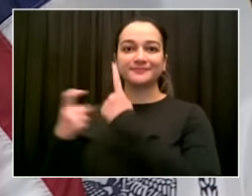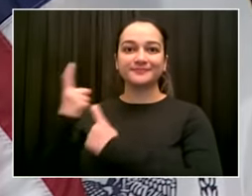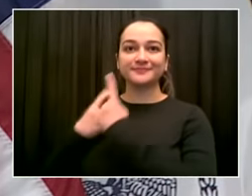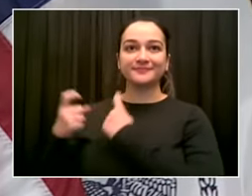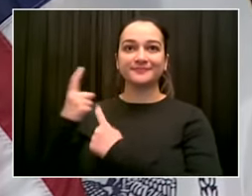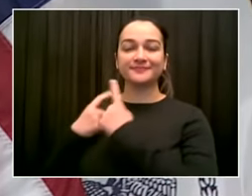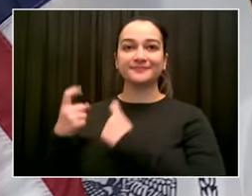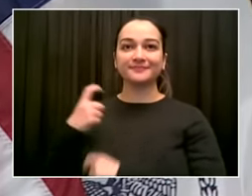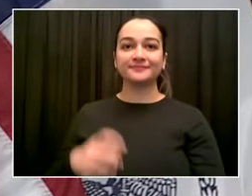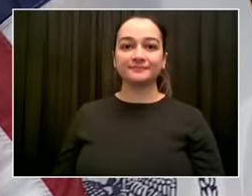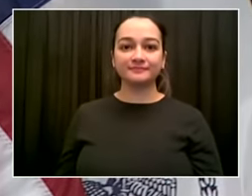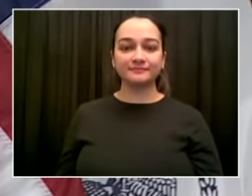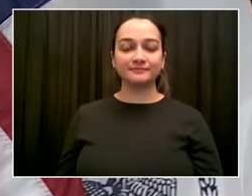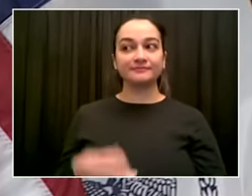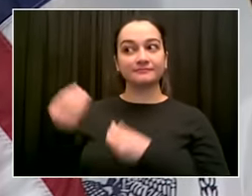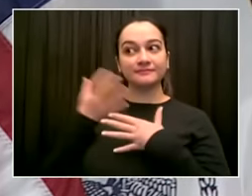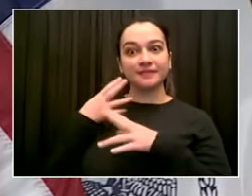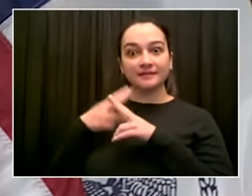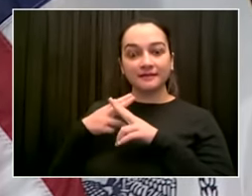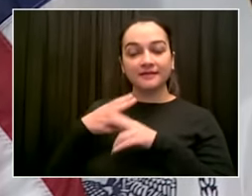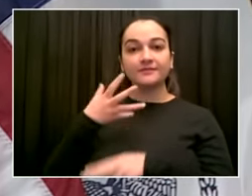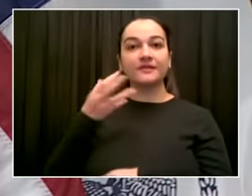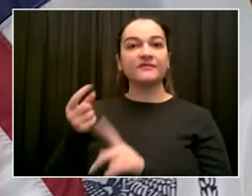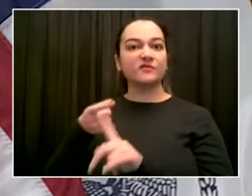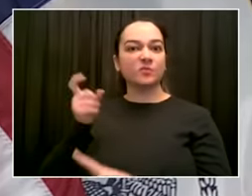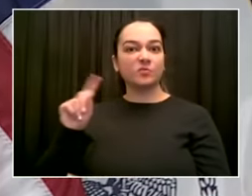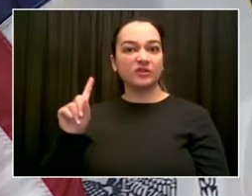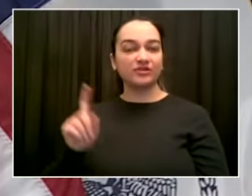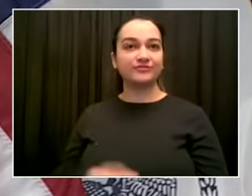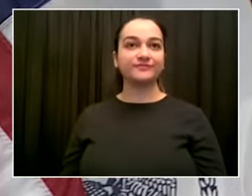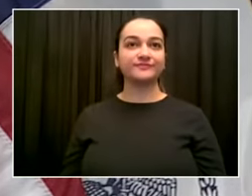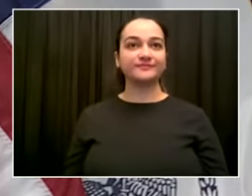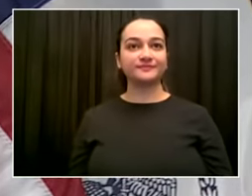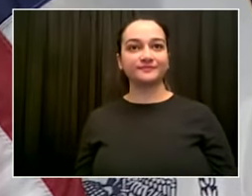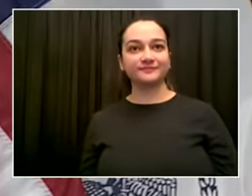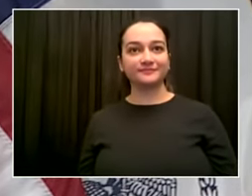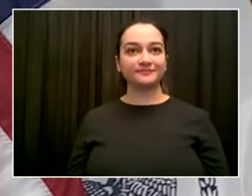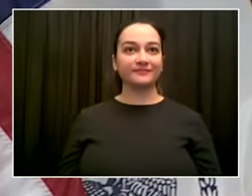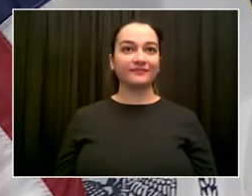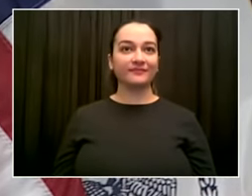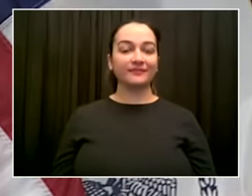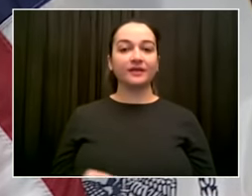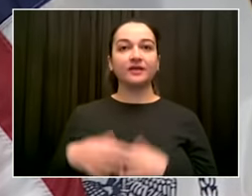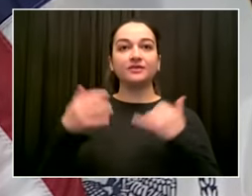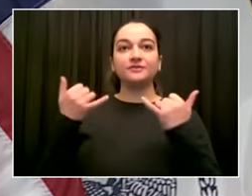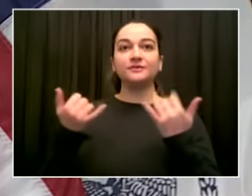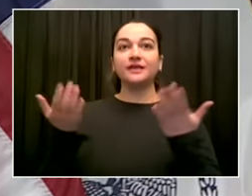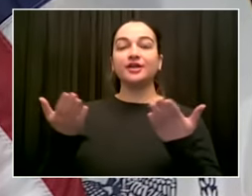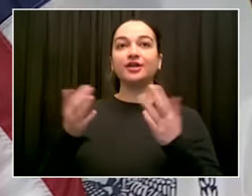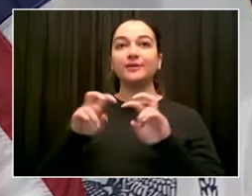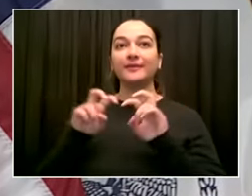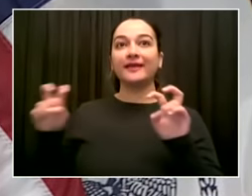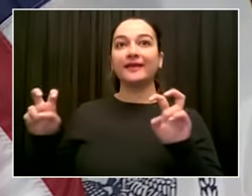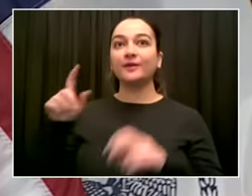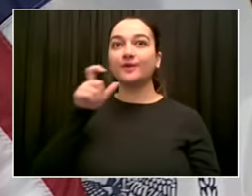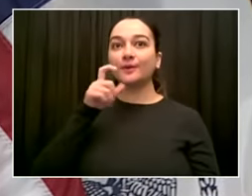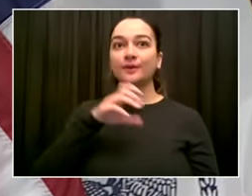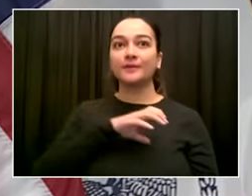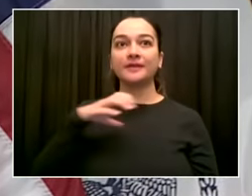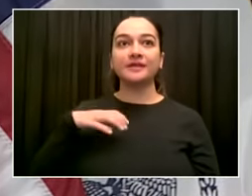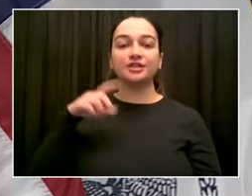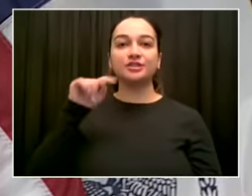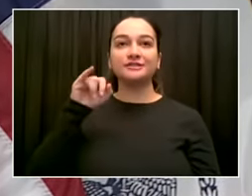Hi, all. We'll now begin our Q&A. With us today is Do It Commissioner Jesse Tish, Chief Technology Officer John Paul Farmer,